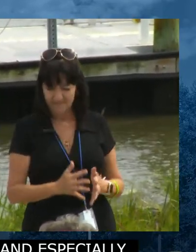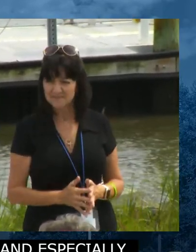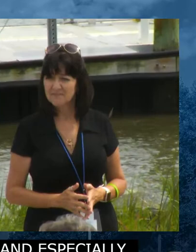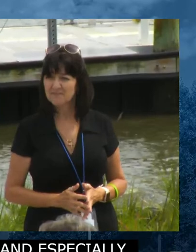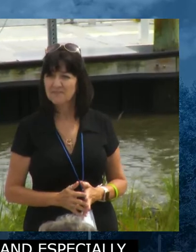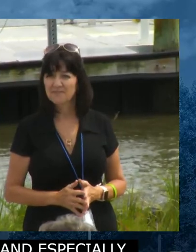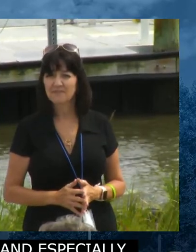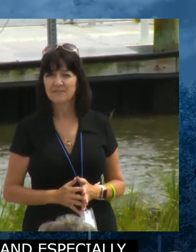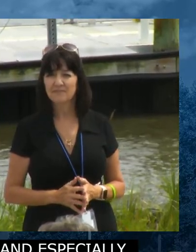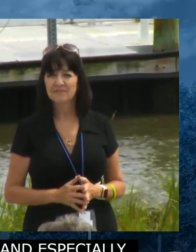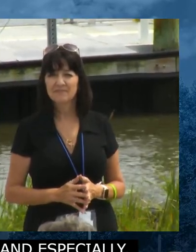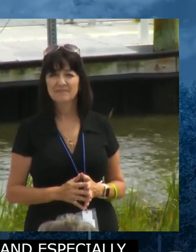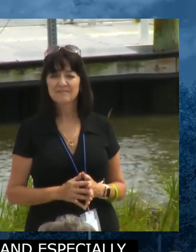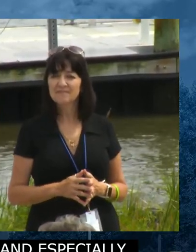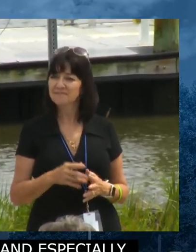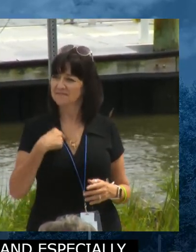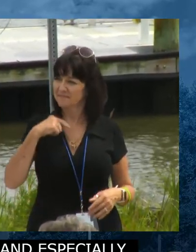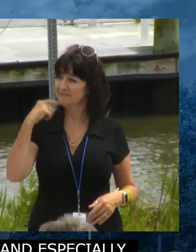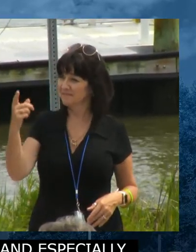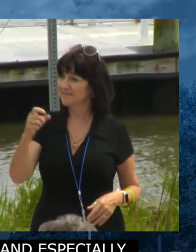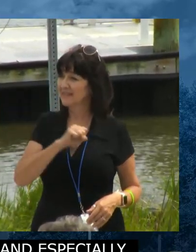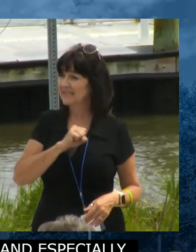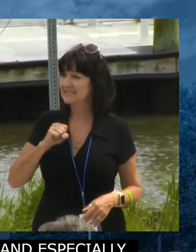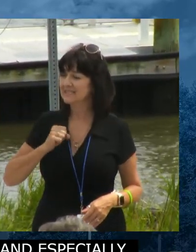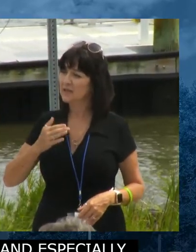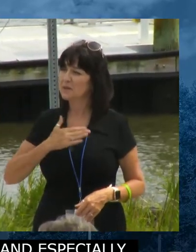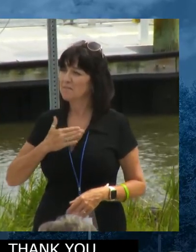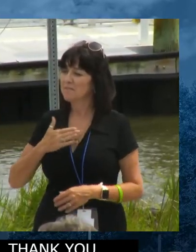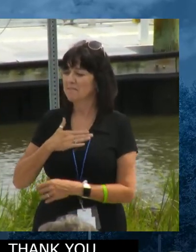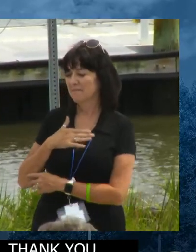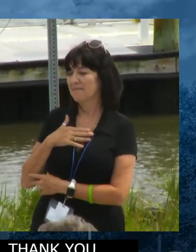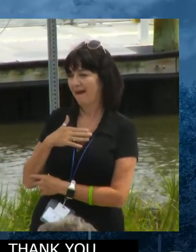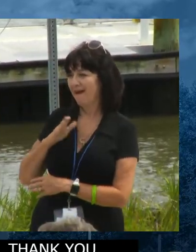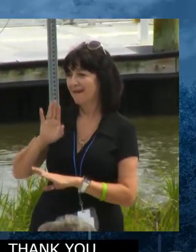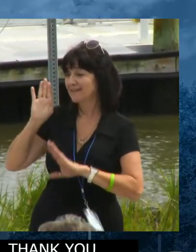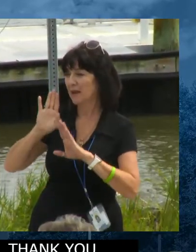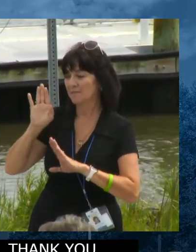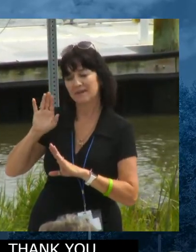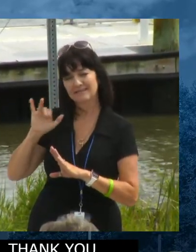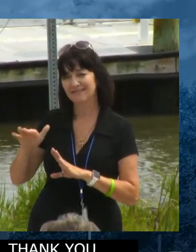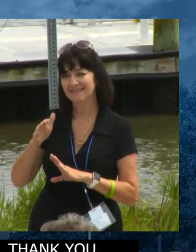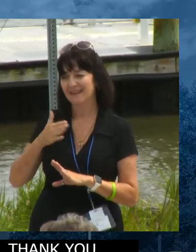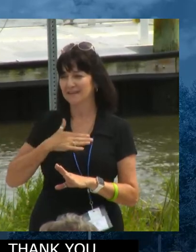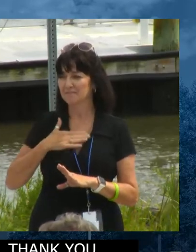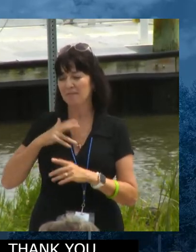I will say, Senator, my nomination was the best three months of my life. So I appreciate that. I don't remember.